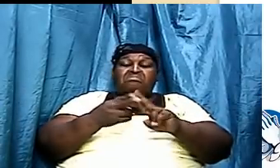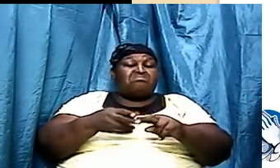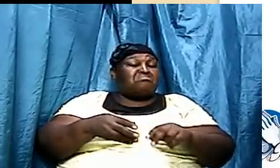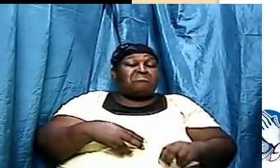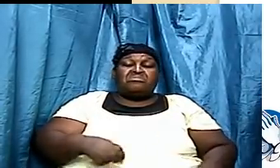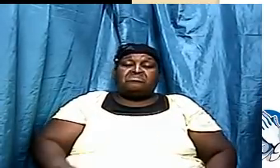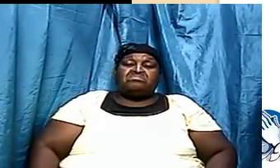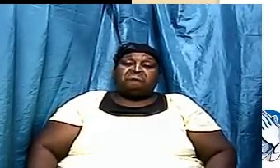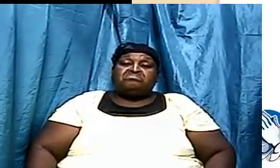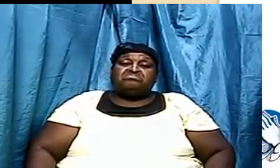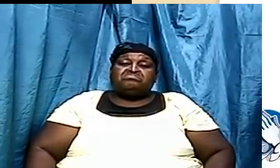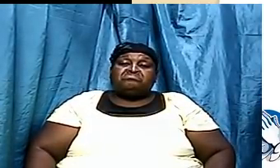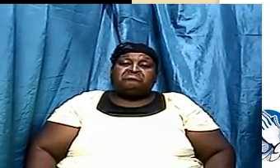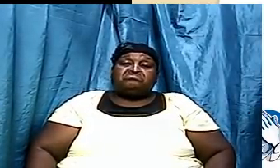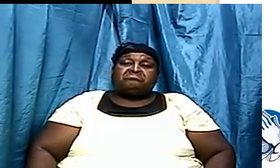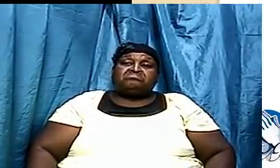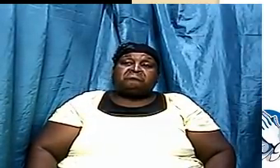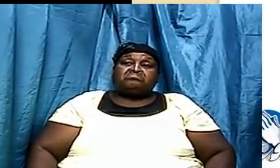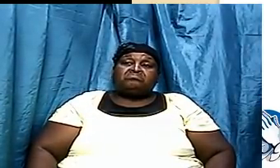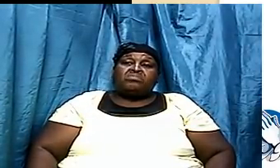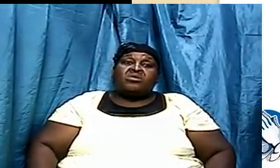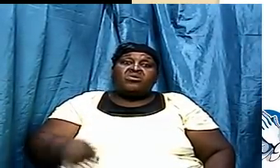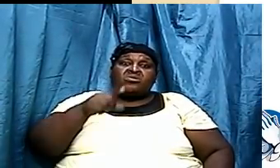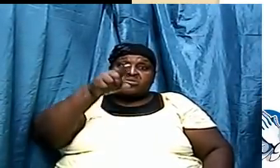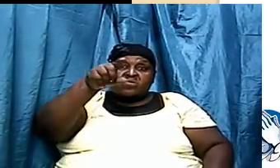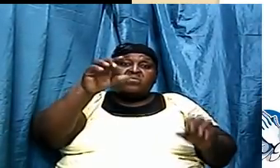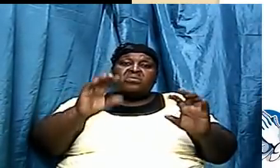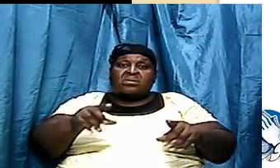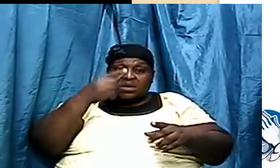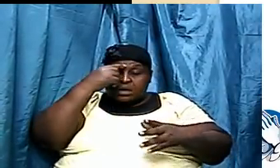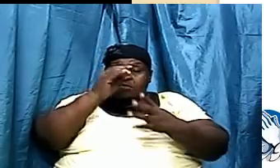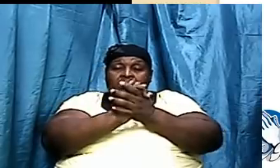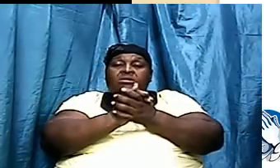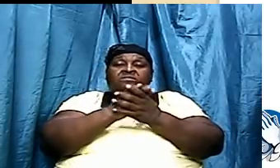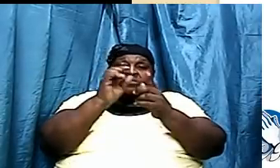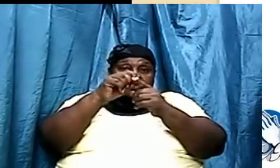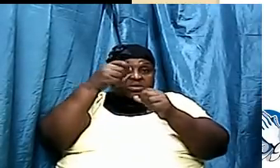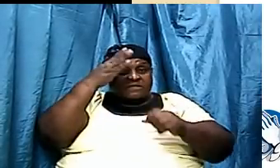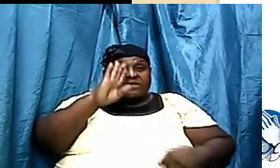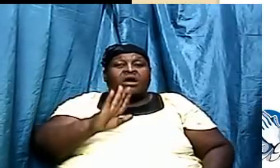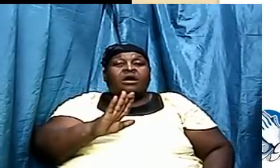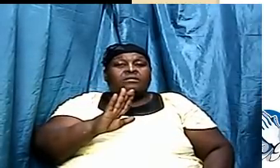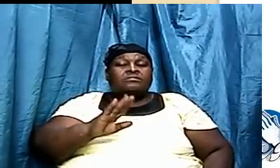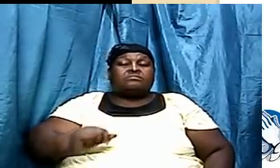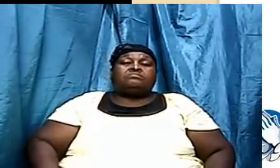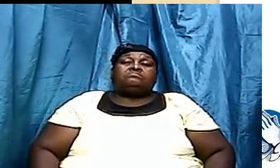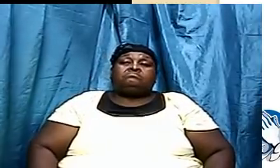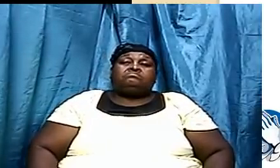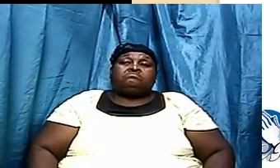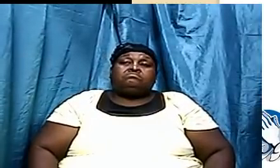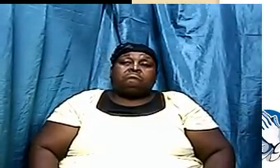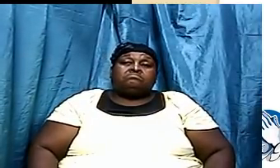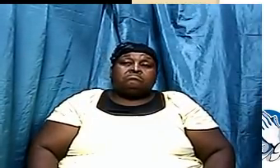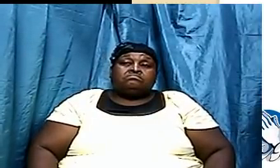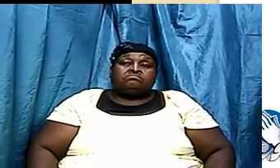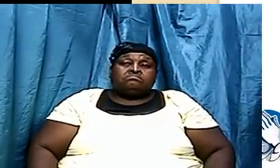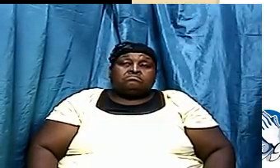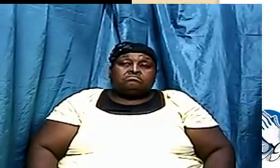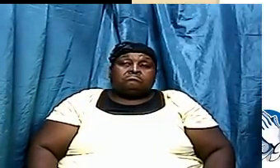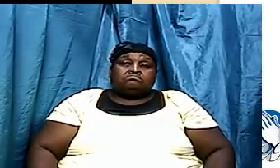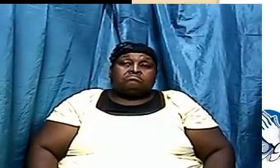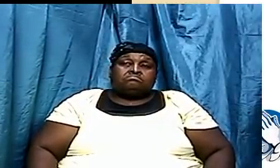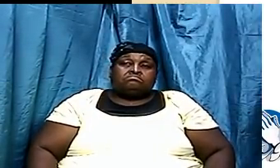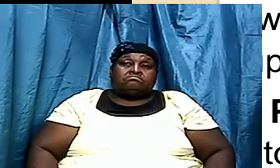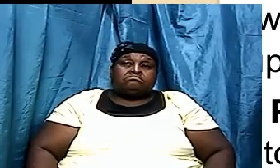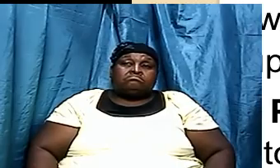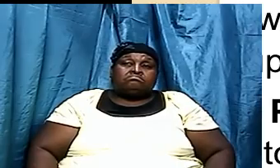point the subject tonight you can't believe the word of God you can't believe the word of God let us jump